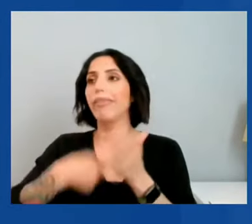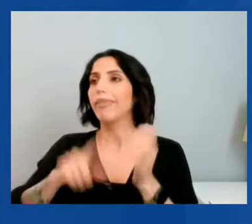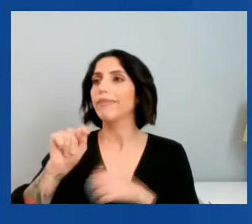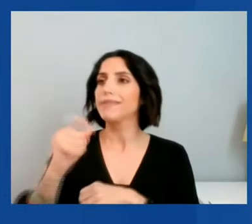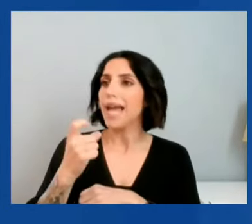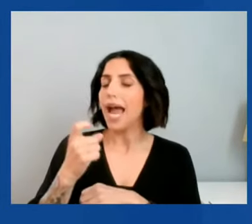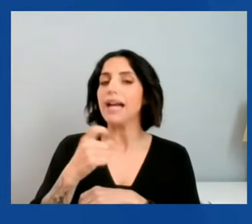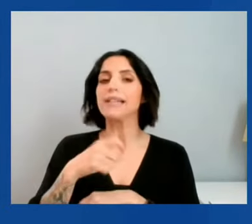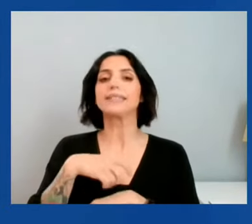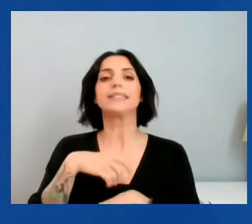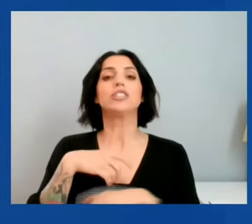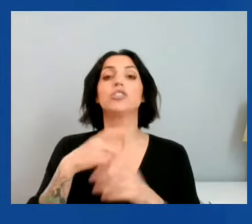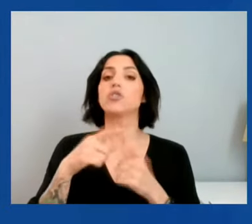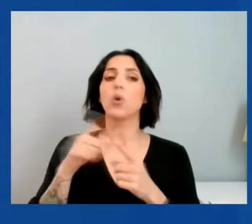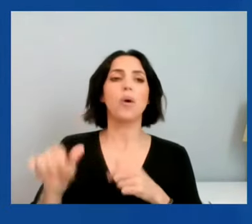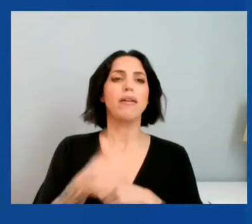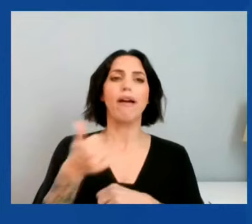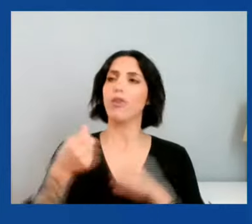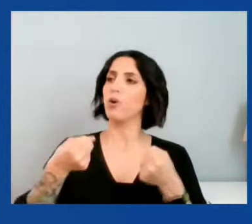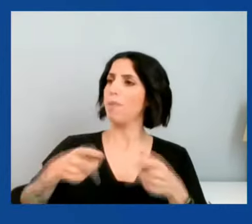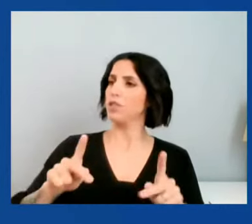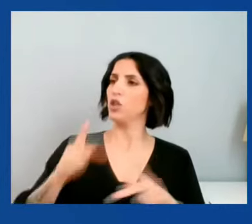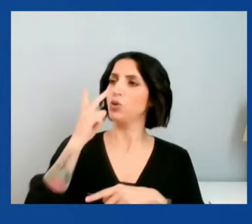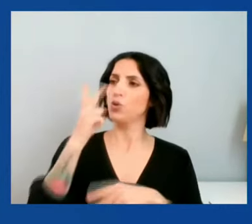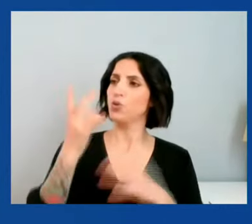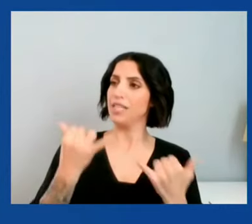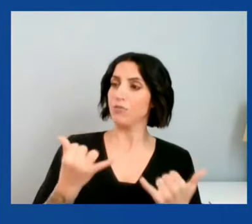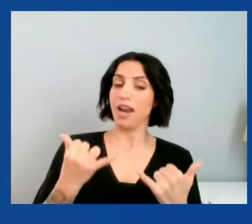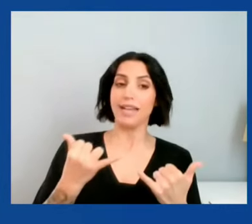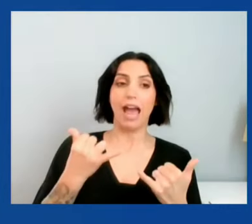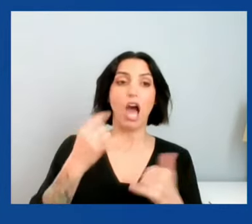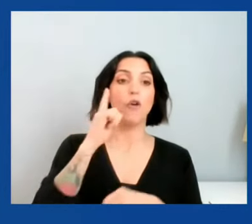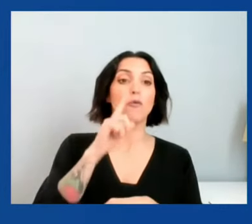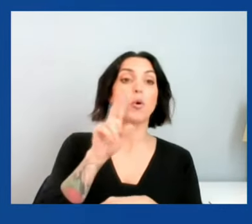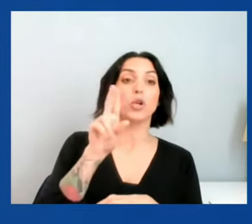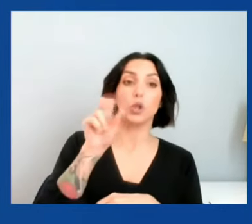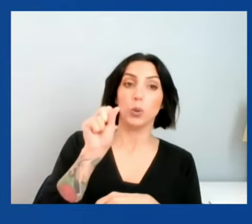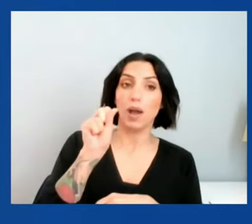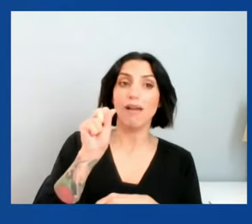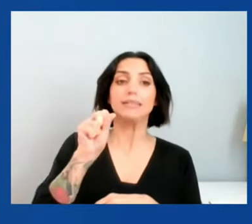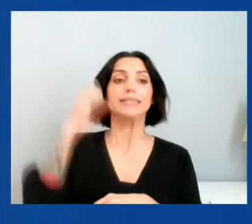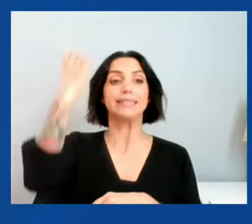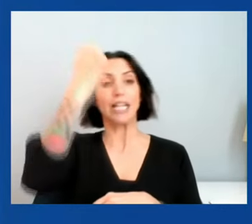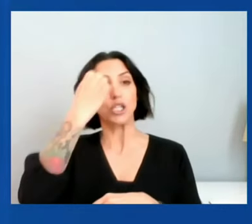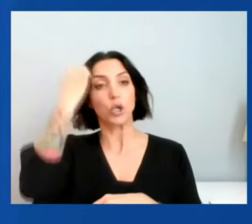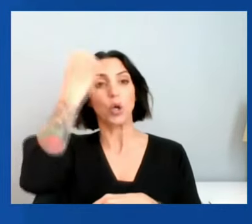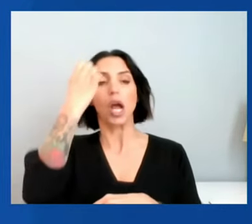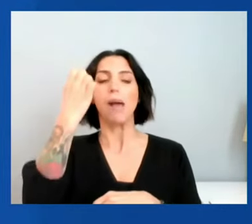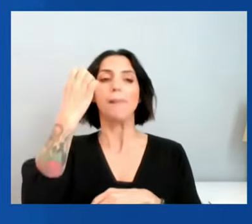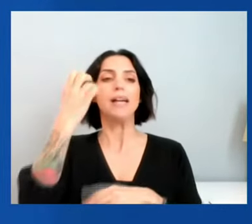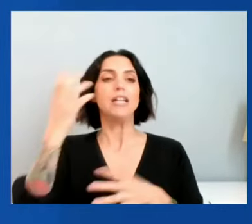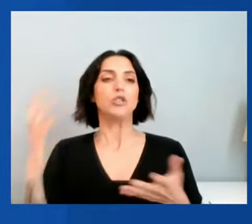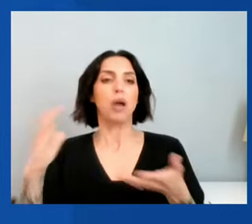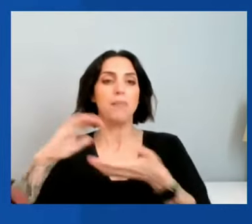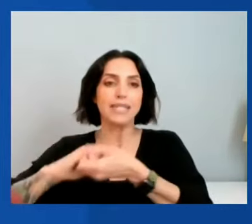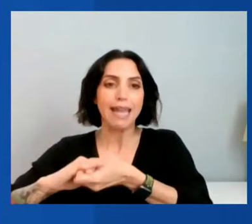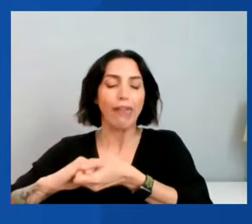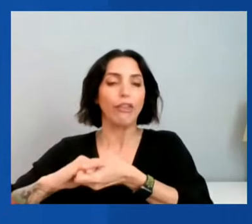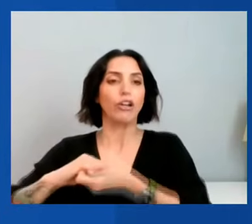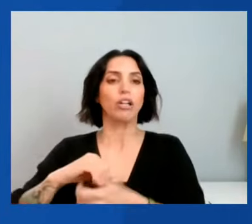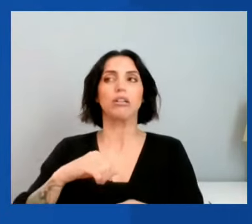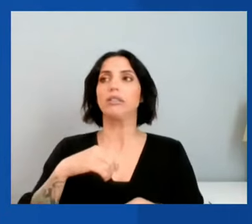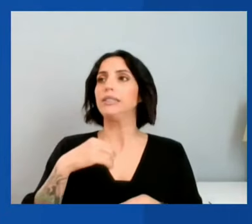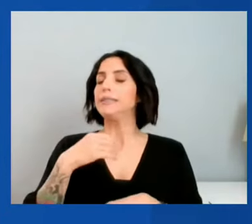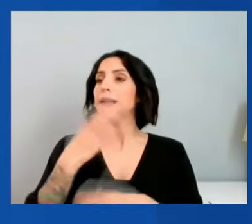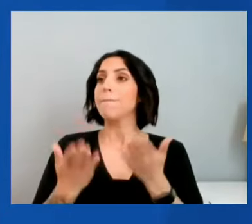What other opportunities do you see right now for the U.S. and Europe to come together? I mean, could there be some kind of agreement